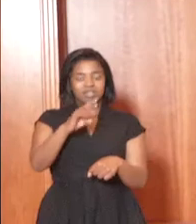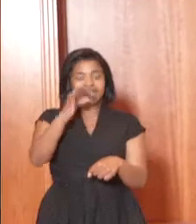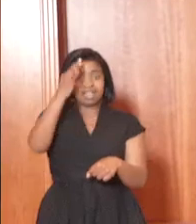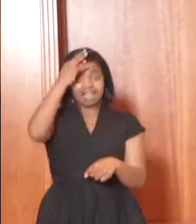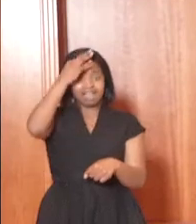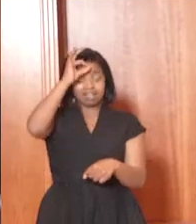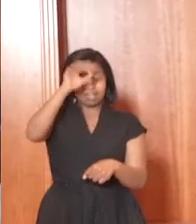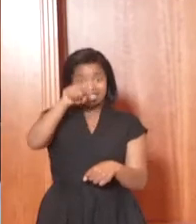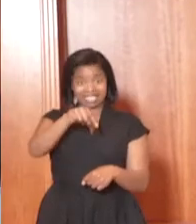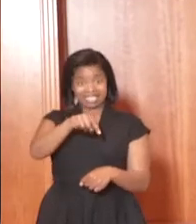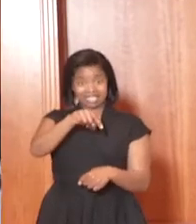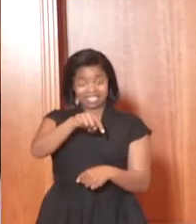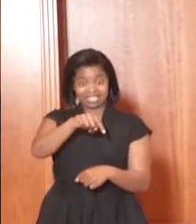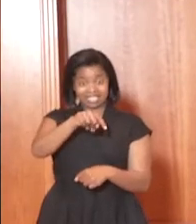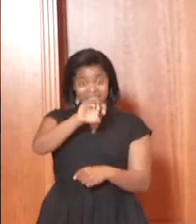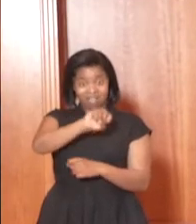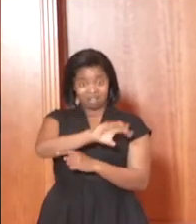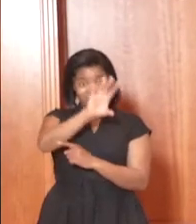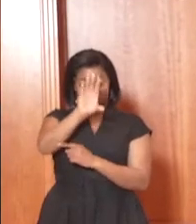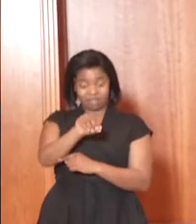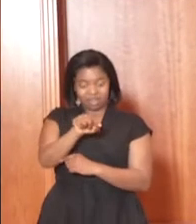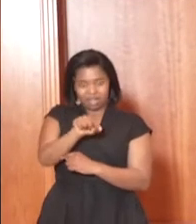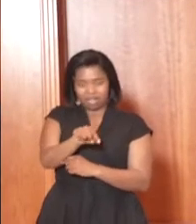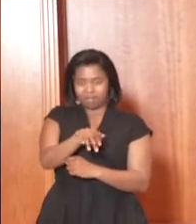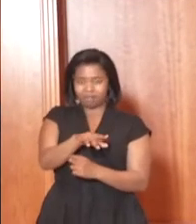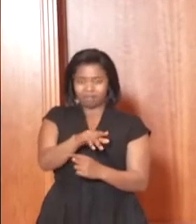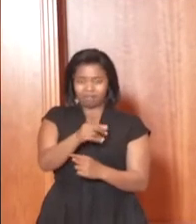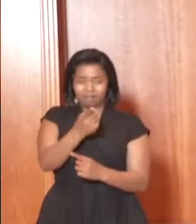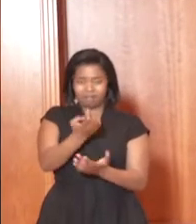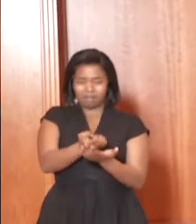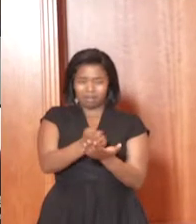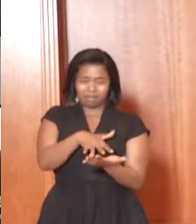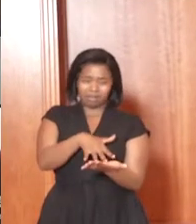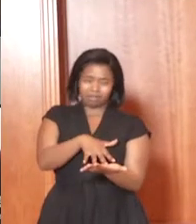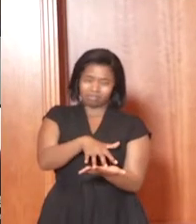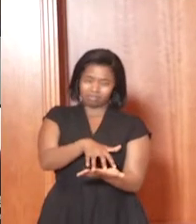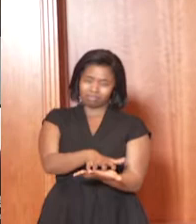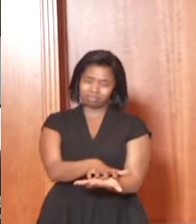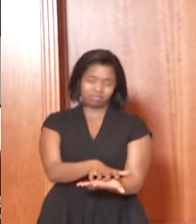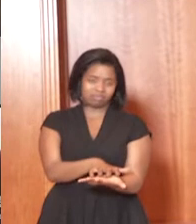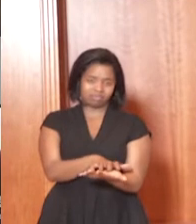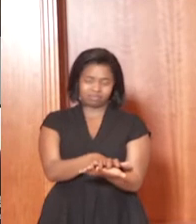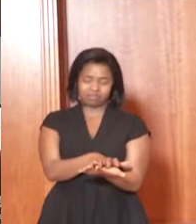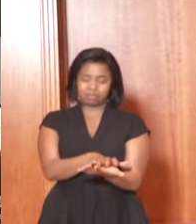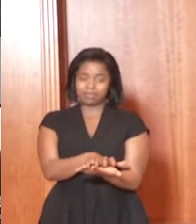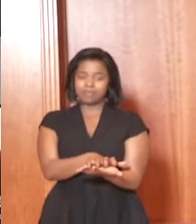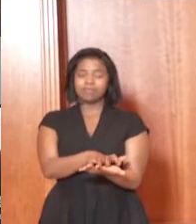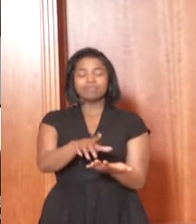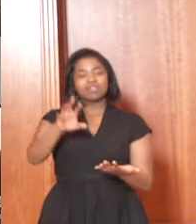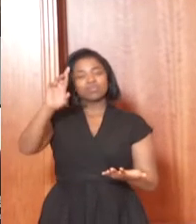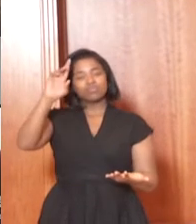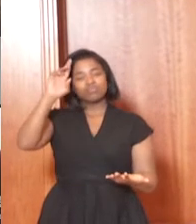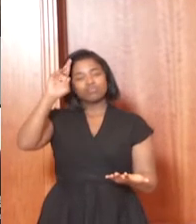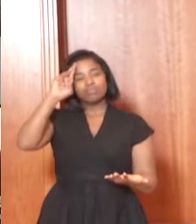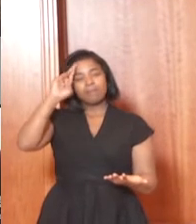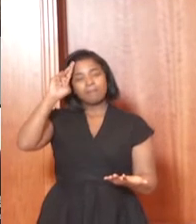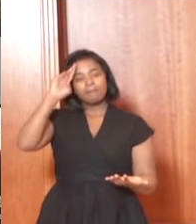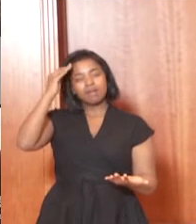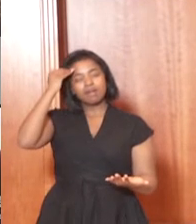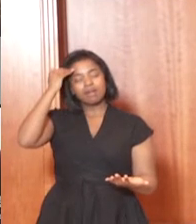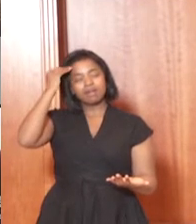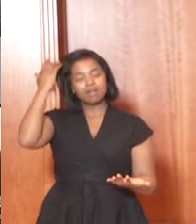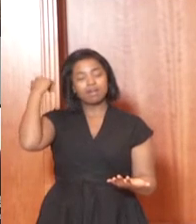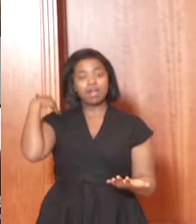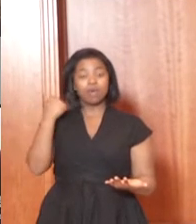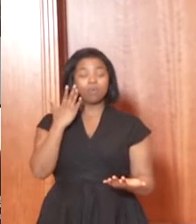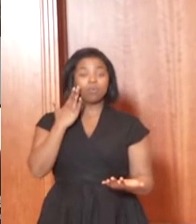The state that we have now has been weakened and you may recall that when I